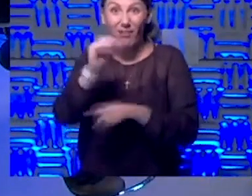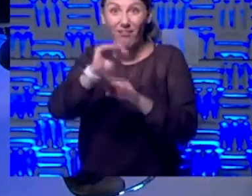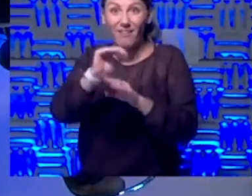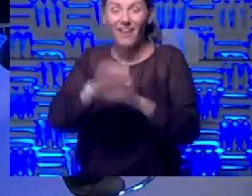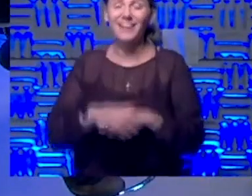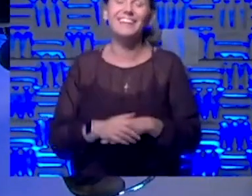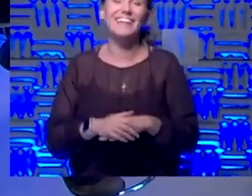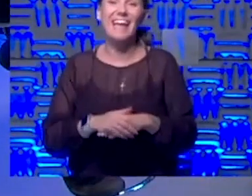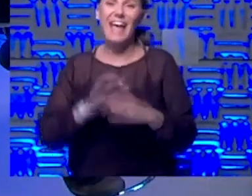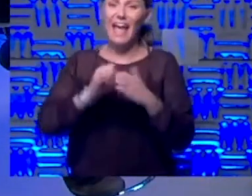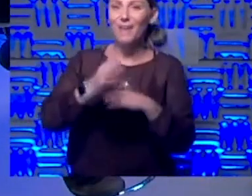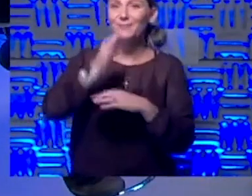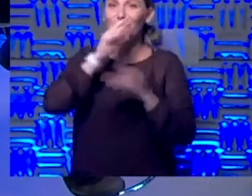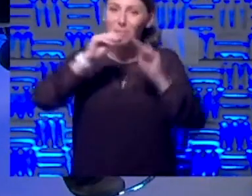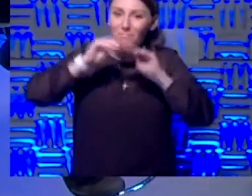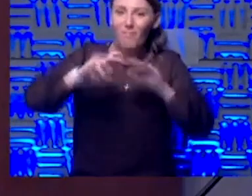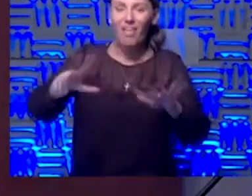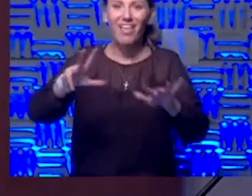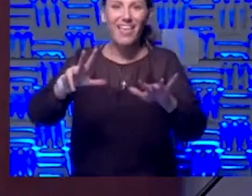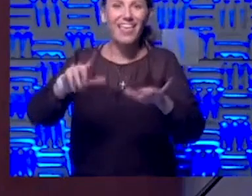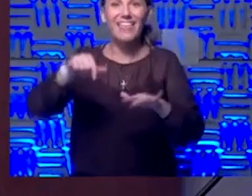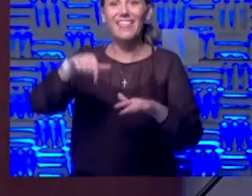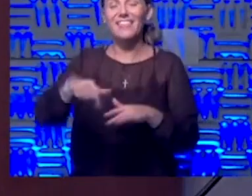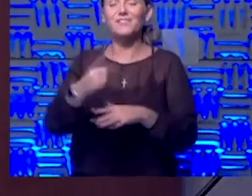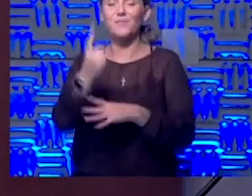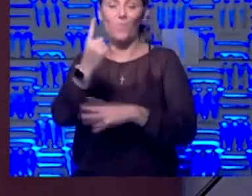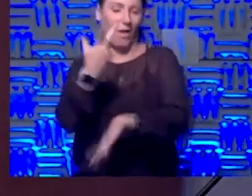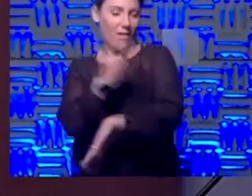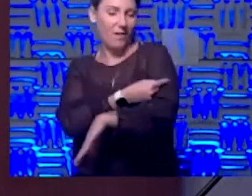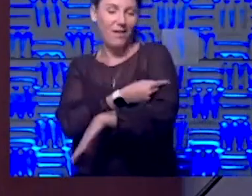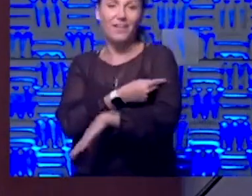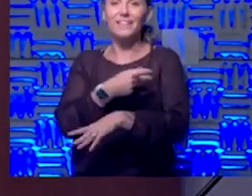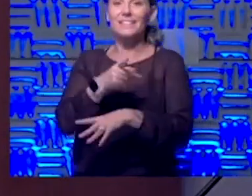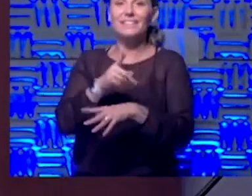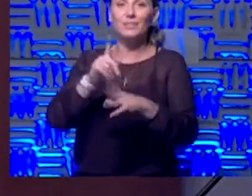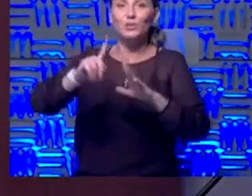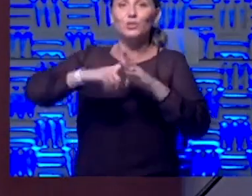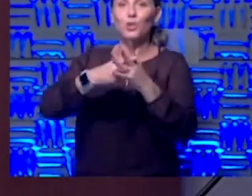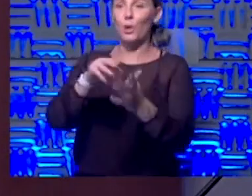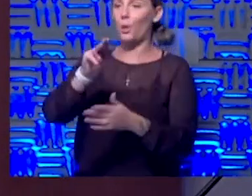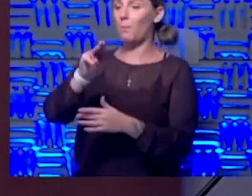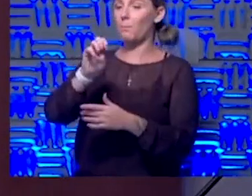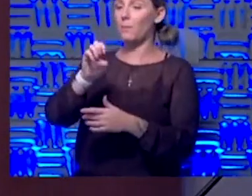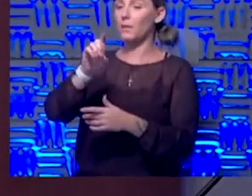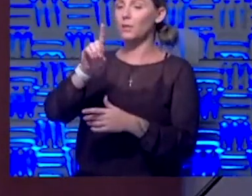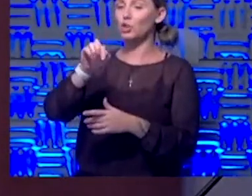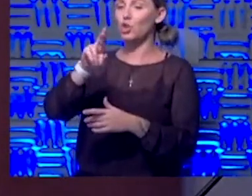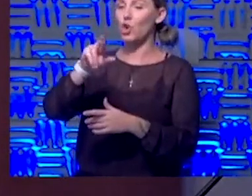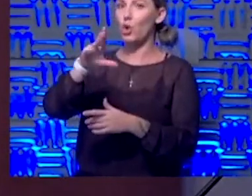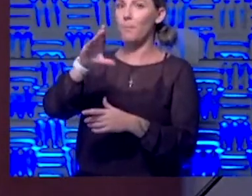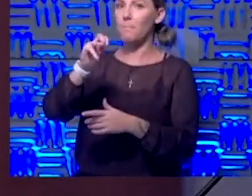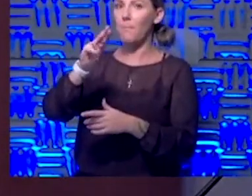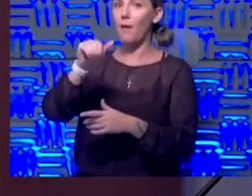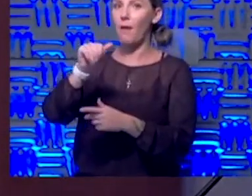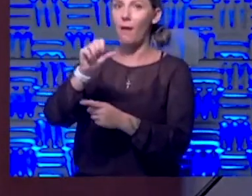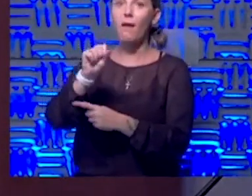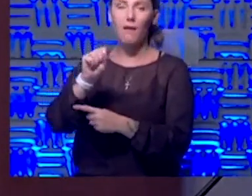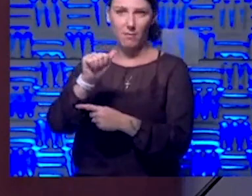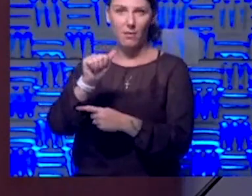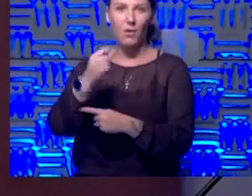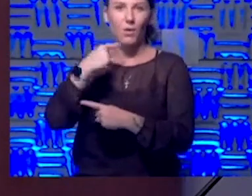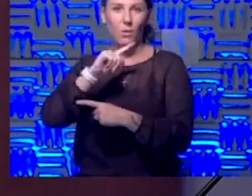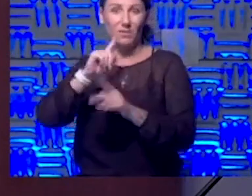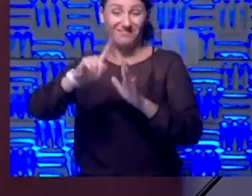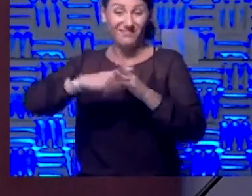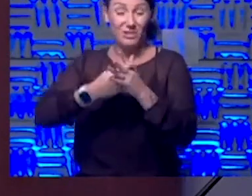Well, this next week, one of the vaccines is launching. Moderna is launching their vaccine. Here in Kansas City, we'll be launching in about two weeks.